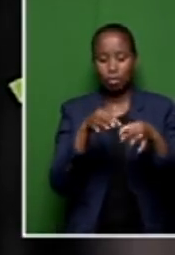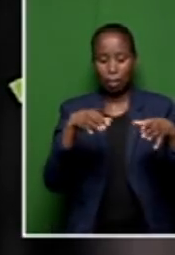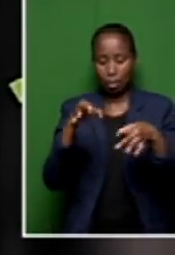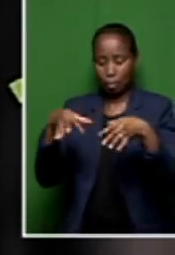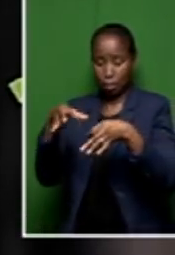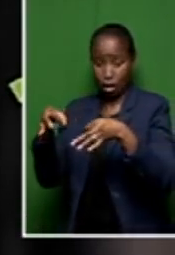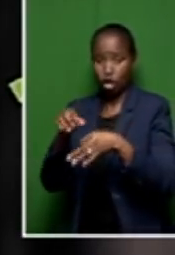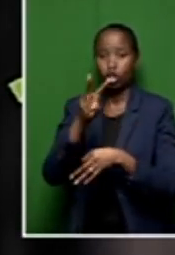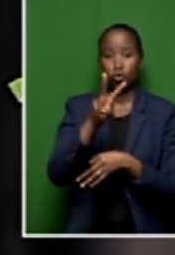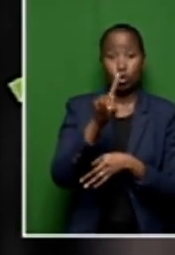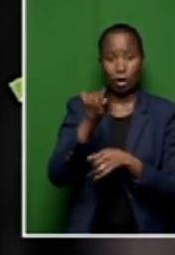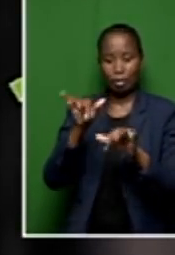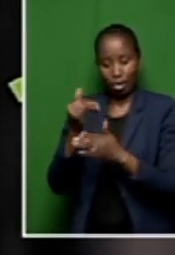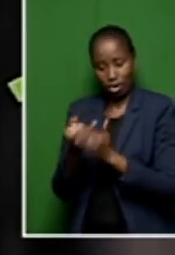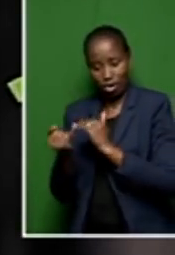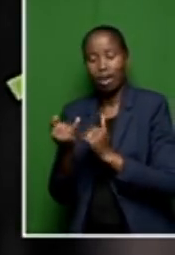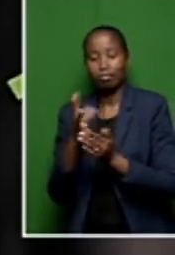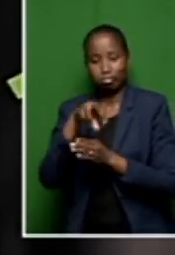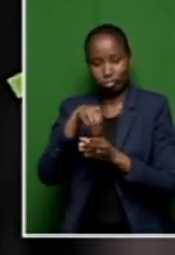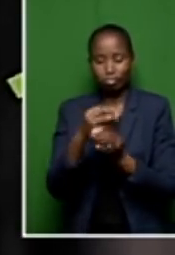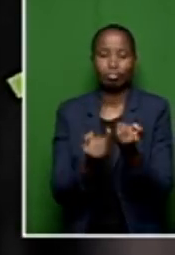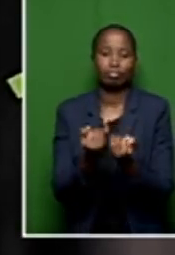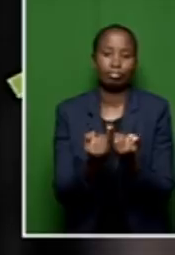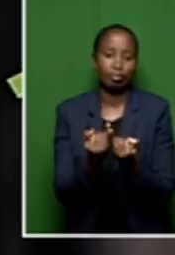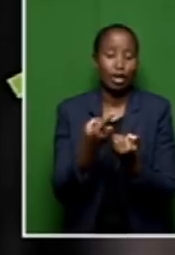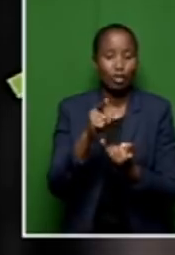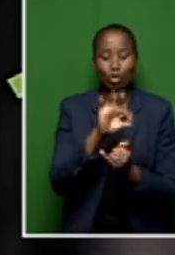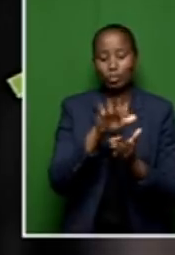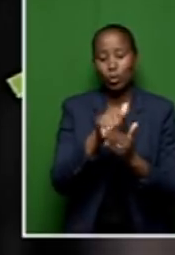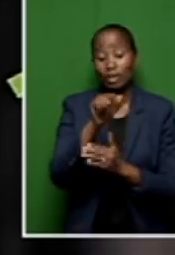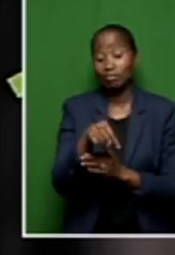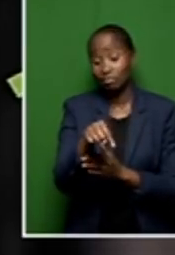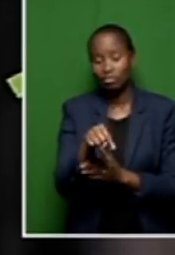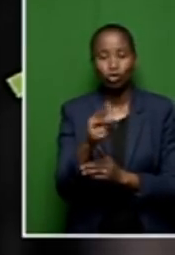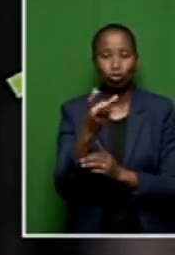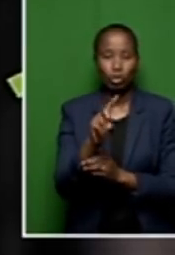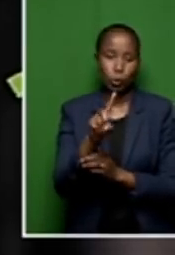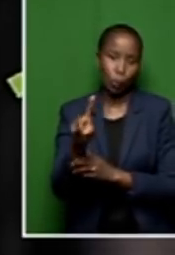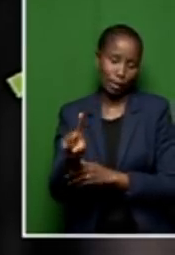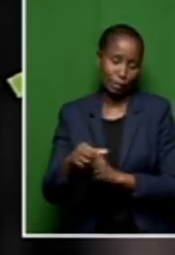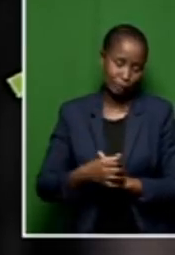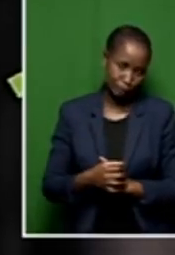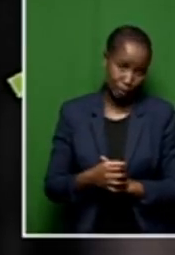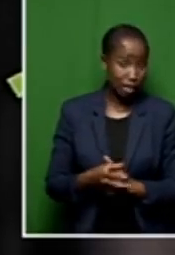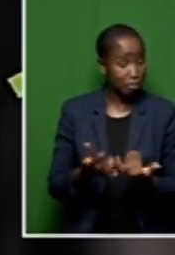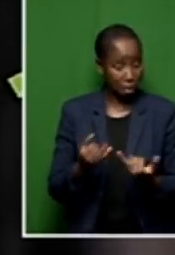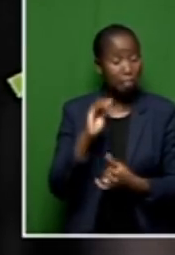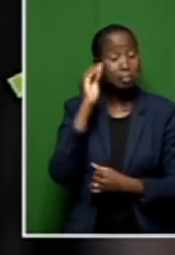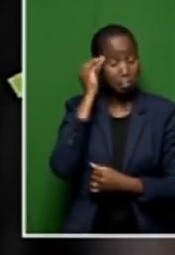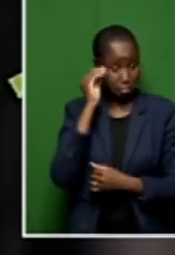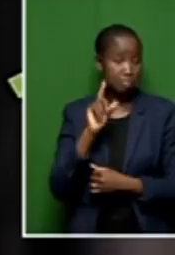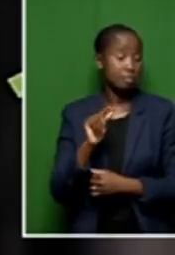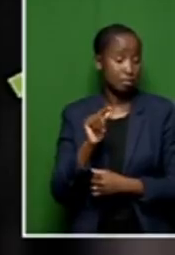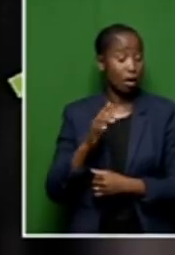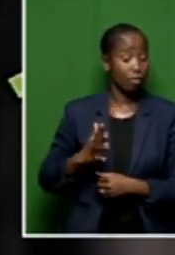independents will actually be contesting the local government elections for 2021. So it's going to be interesting to